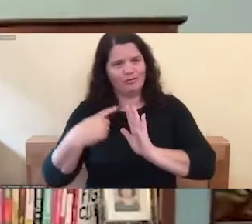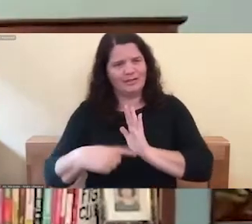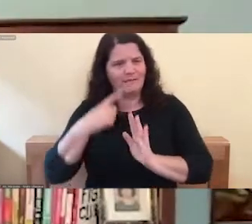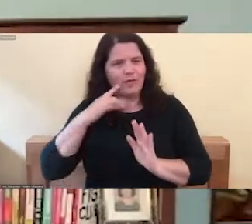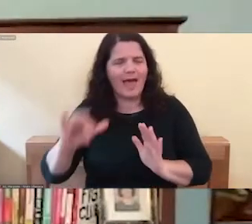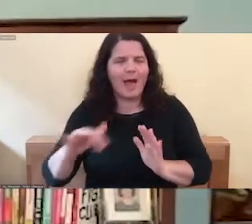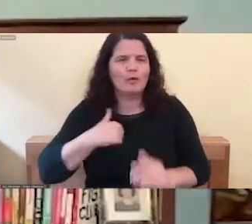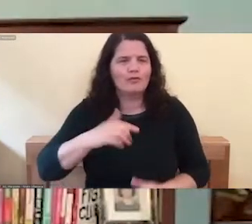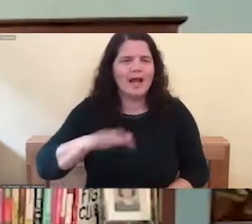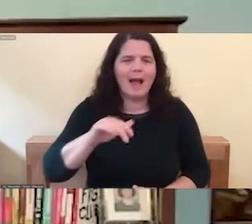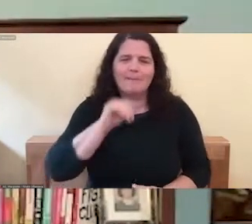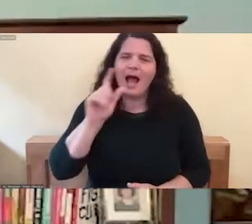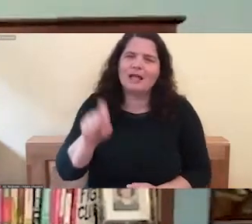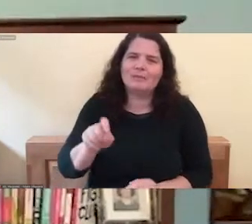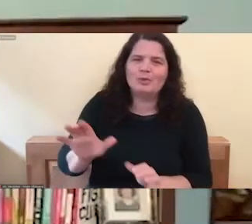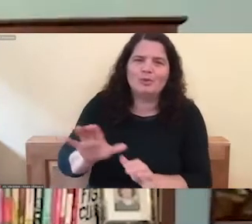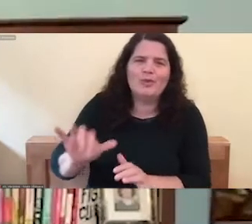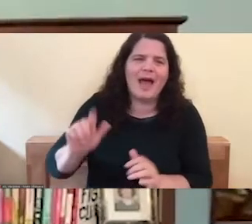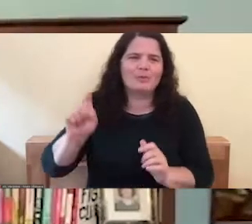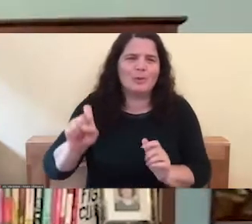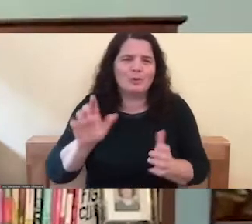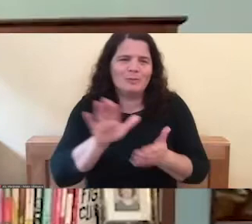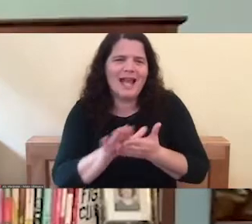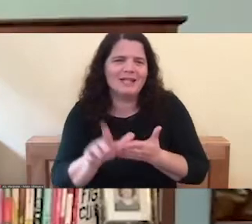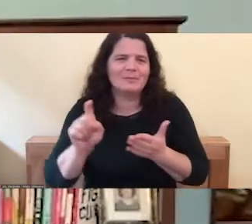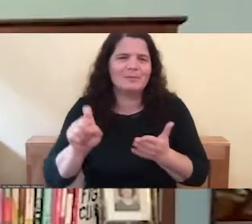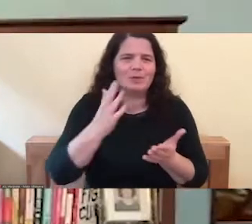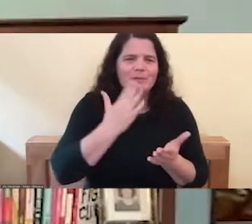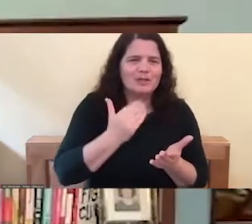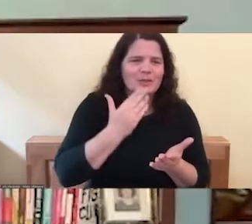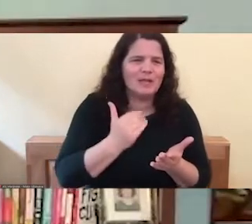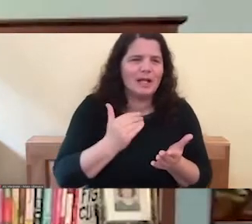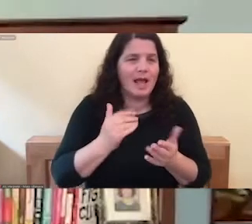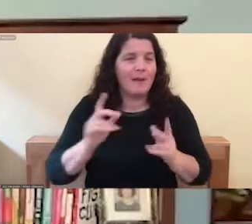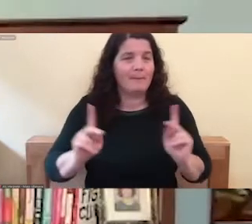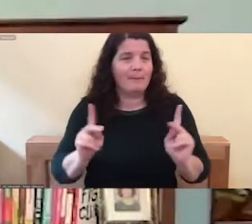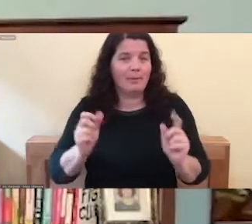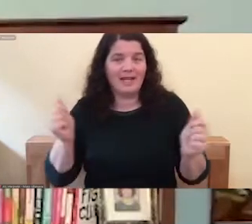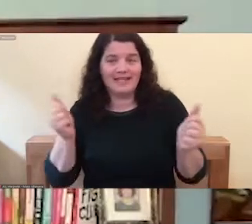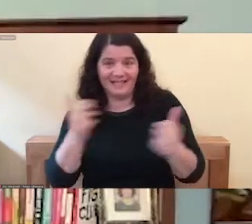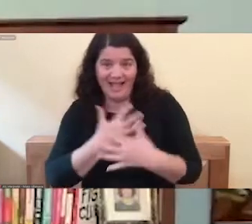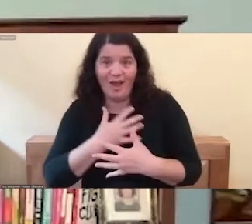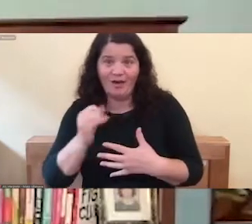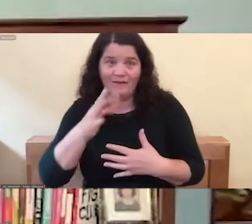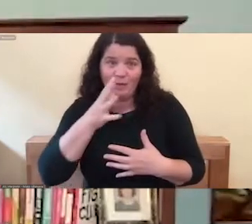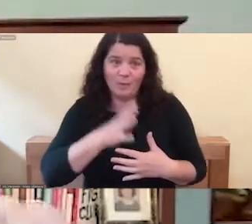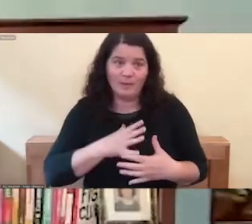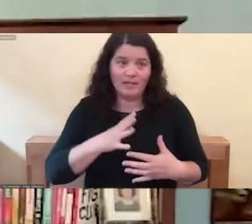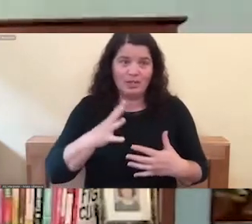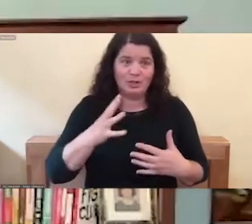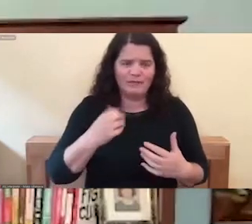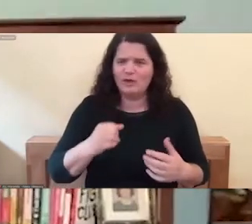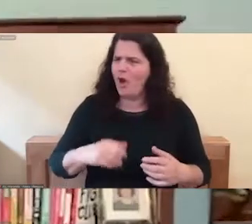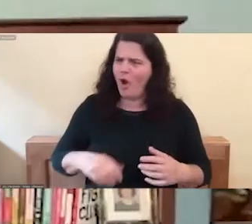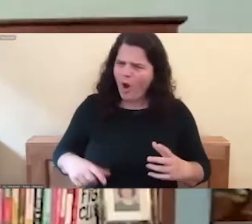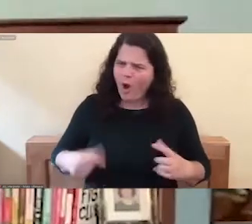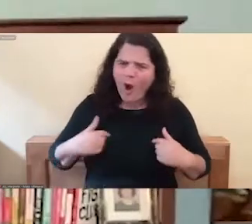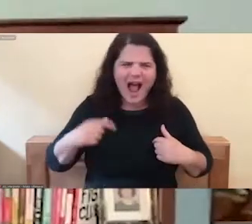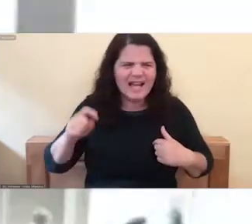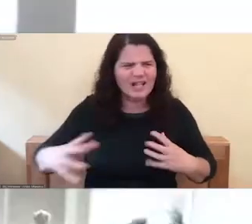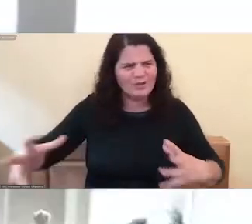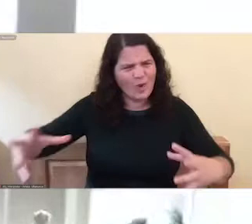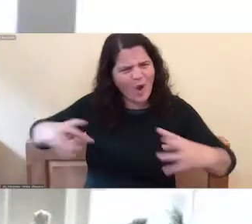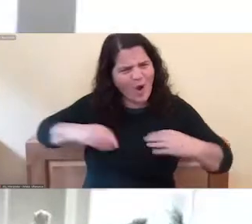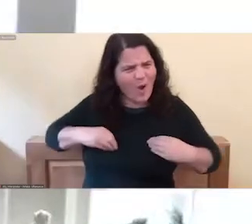that way. We're supposed to be nice and sweet, you know, and, and, and people get really scared if we're too fierce. And I realized I need to own my fierceness.